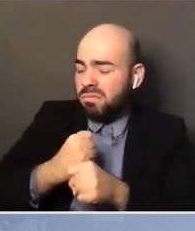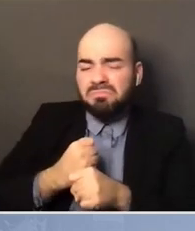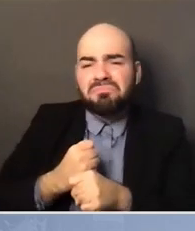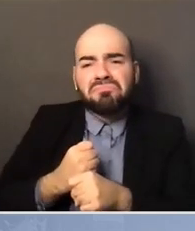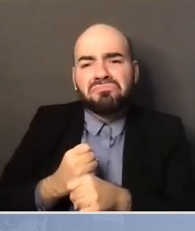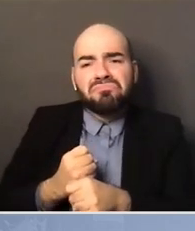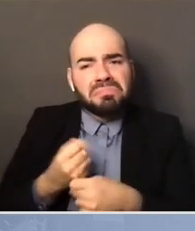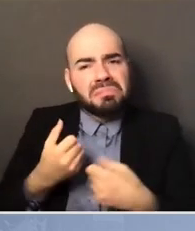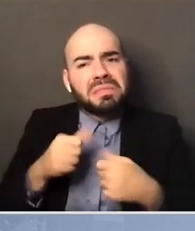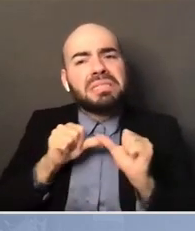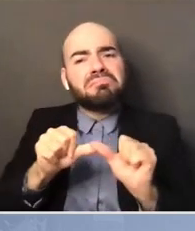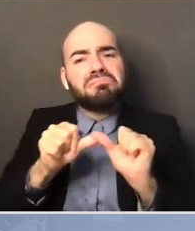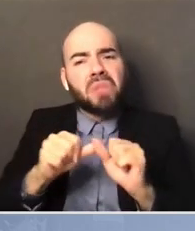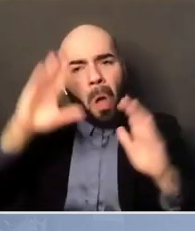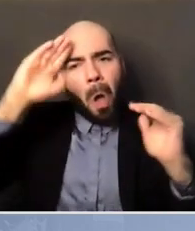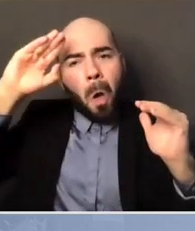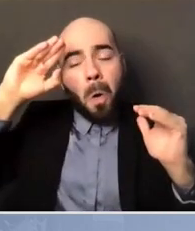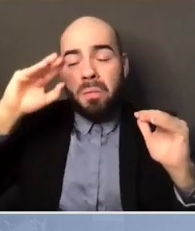I've been frustrated.